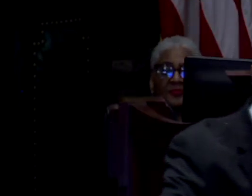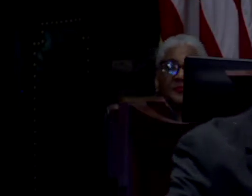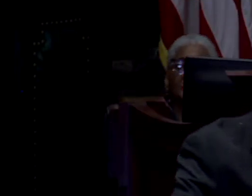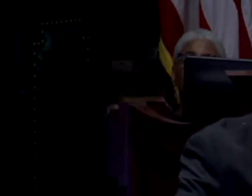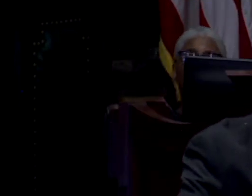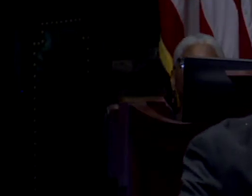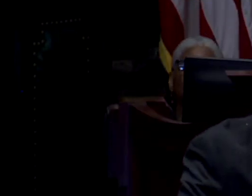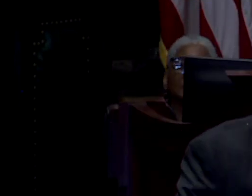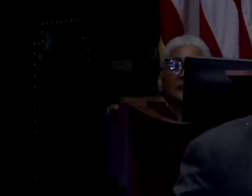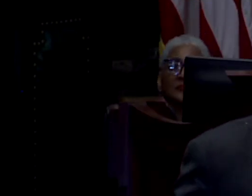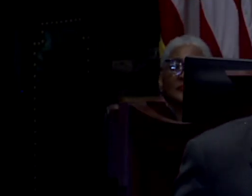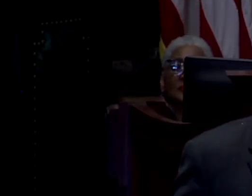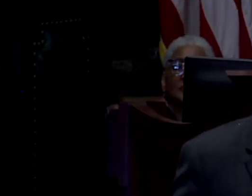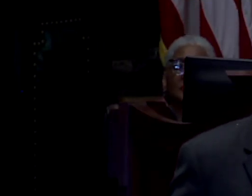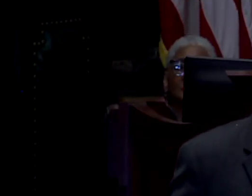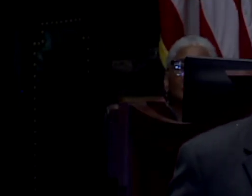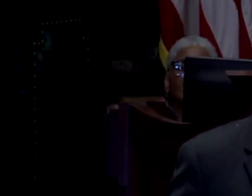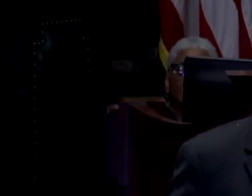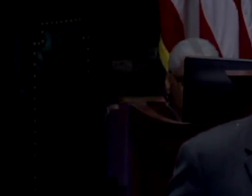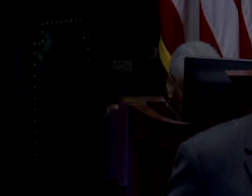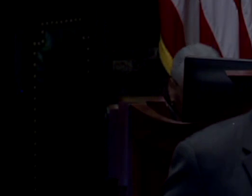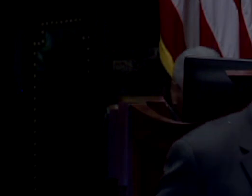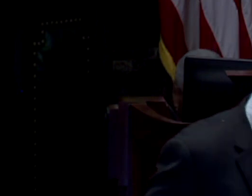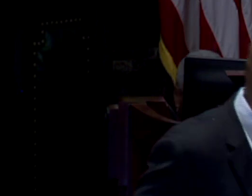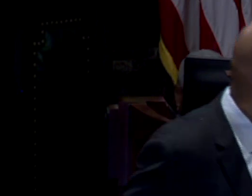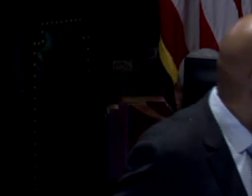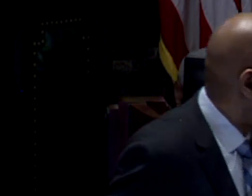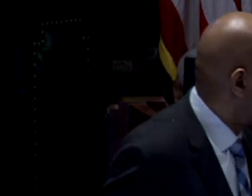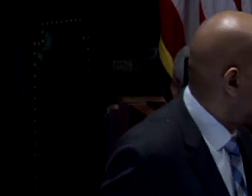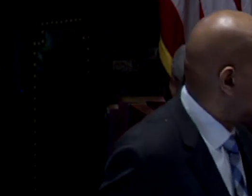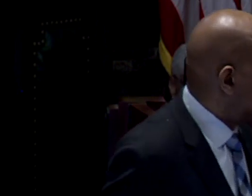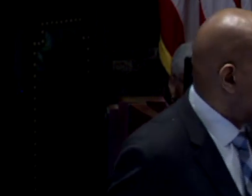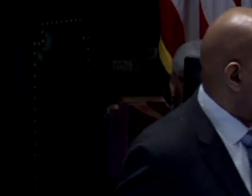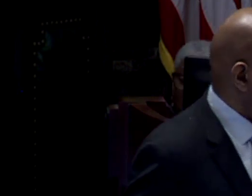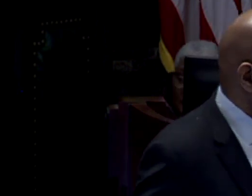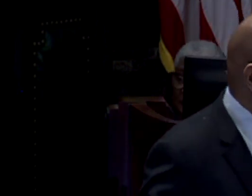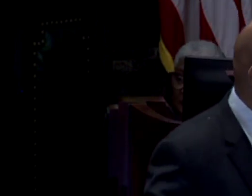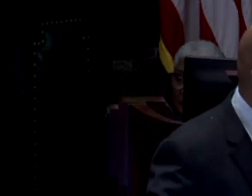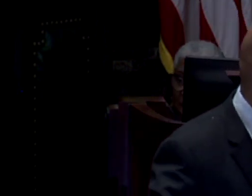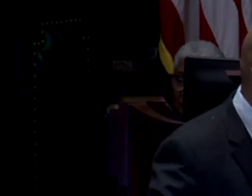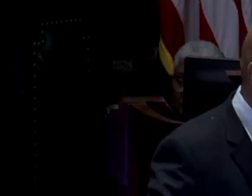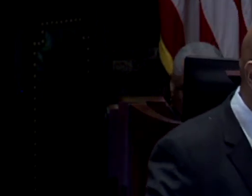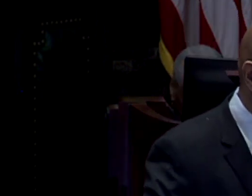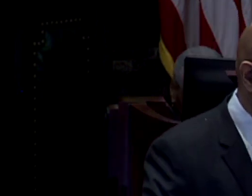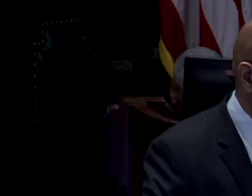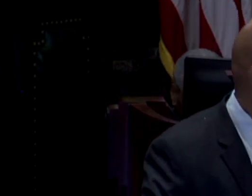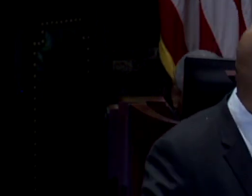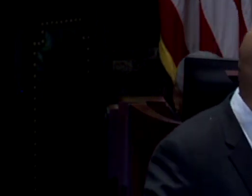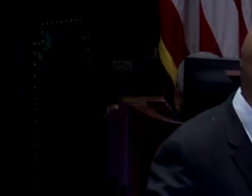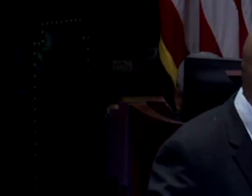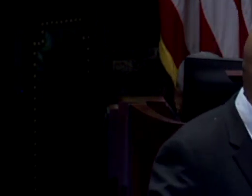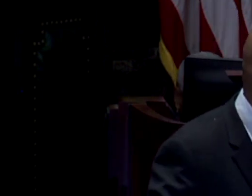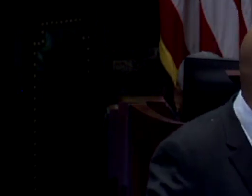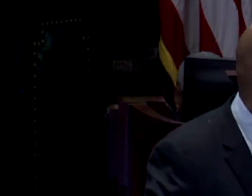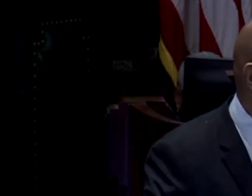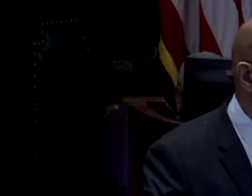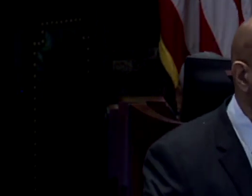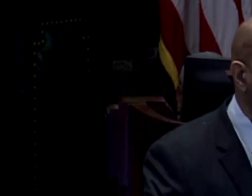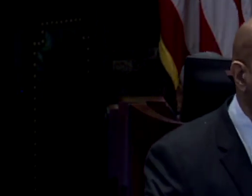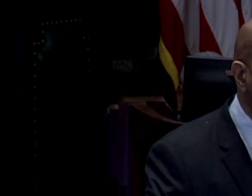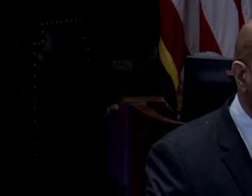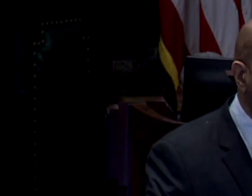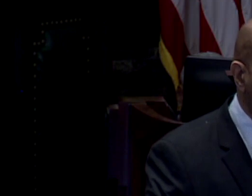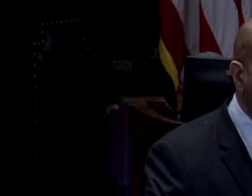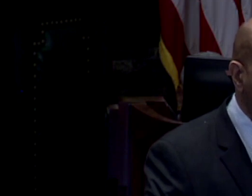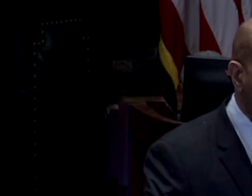The chair thanks Pastor Coleman, who is the guest today of Lieutenant Governor-Elect Davis. The chair also thanks Senator Costa for leading us in the pledge today.